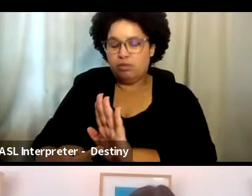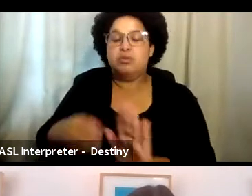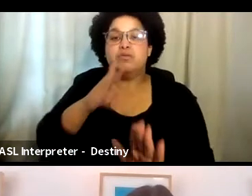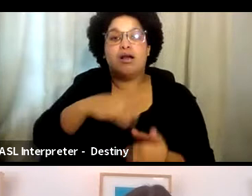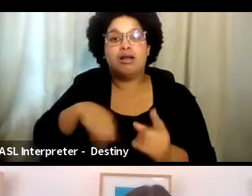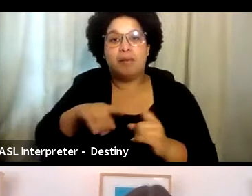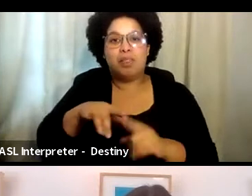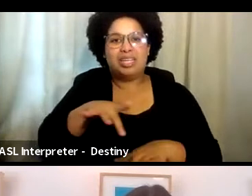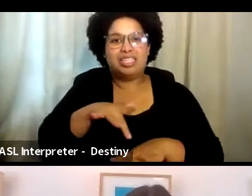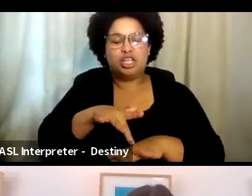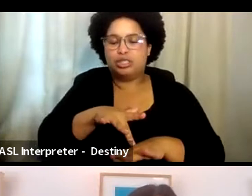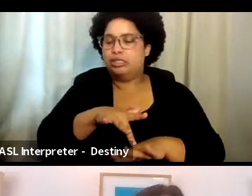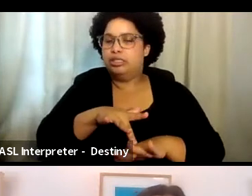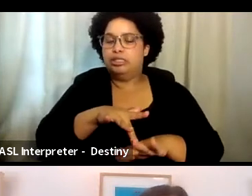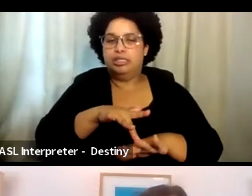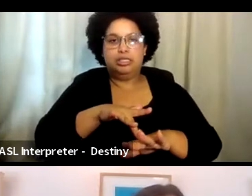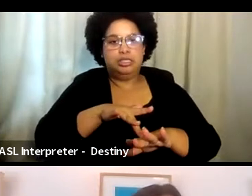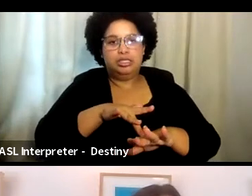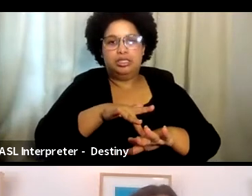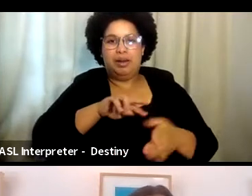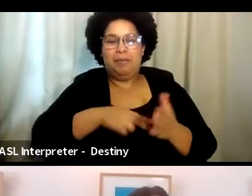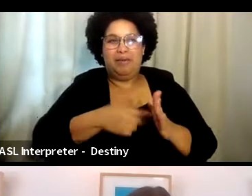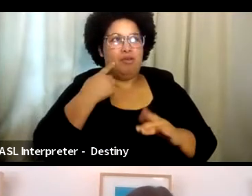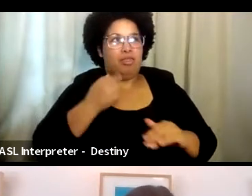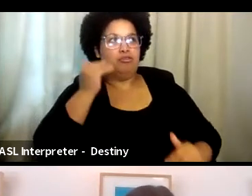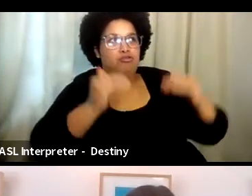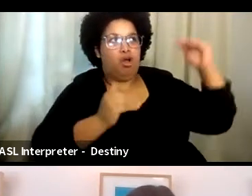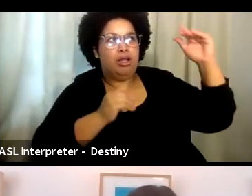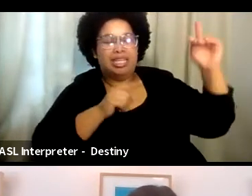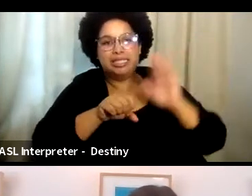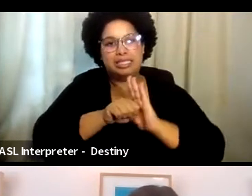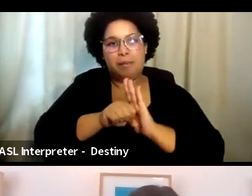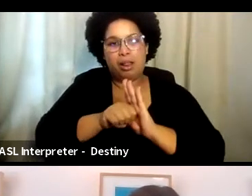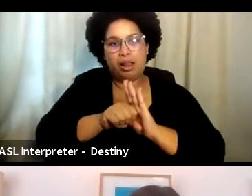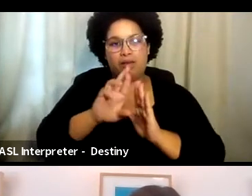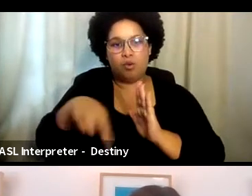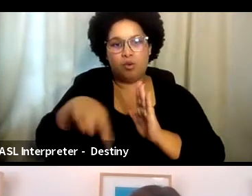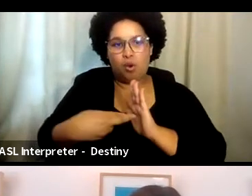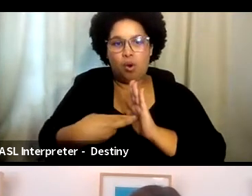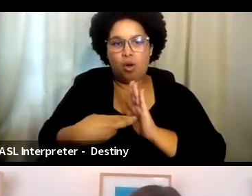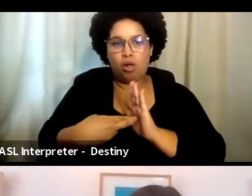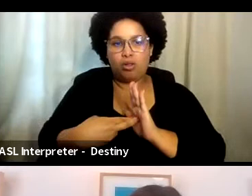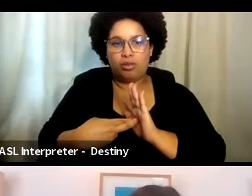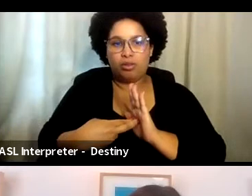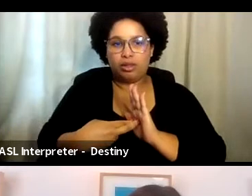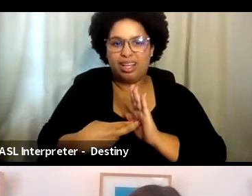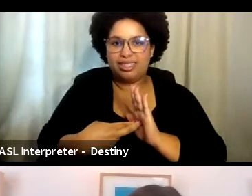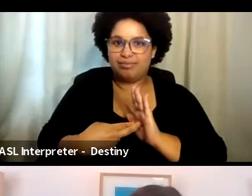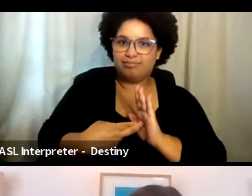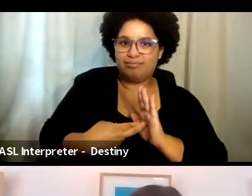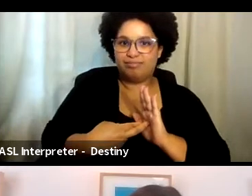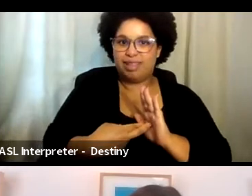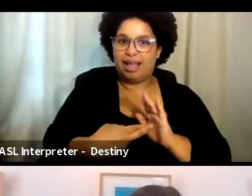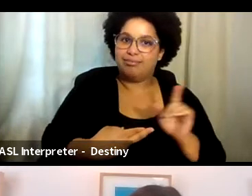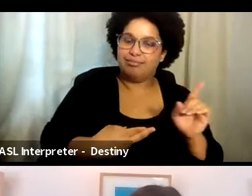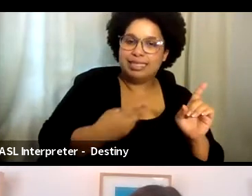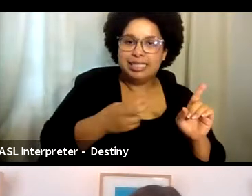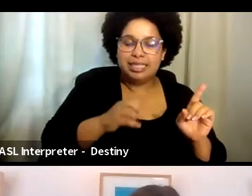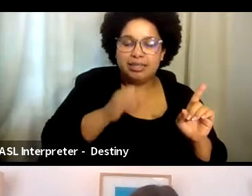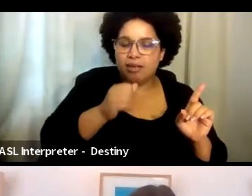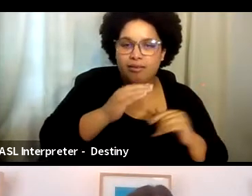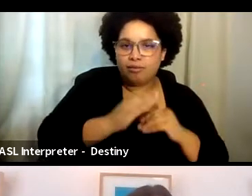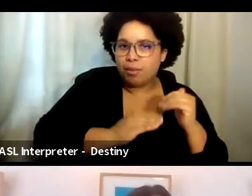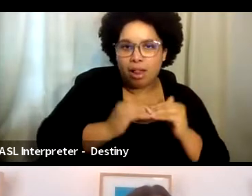about that touching, what it meant for that adult, because it was symbolic of a role that was not something he was